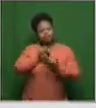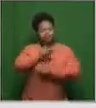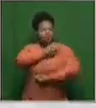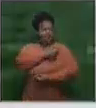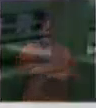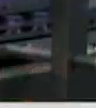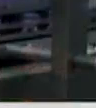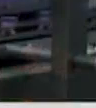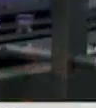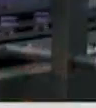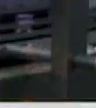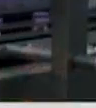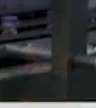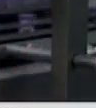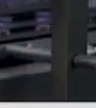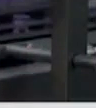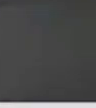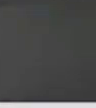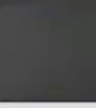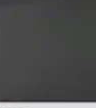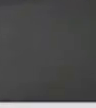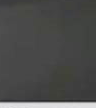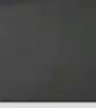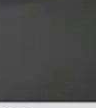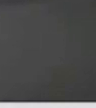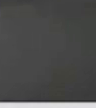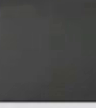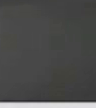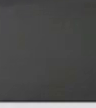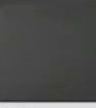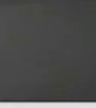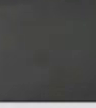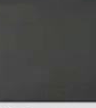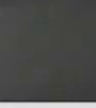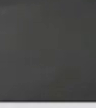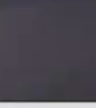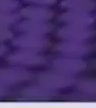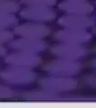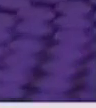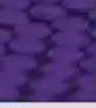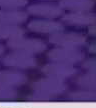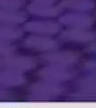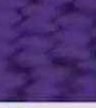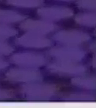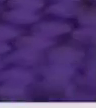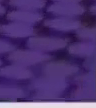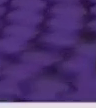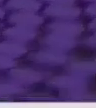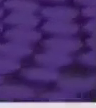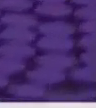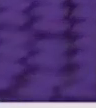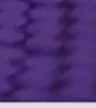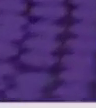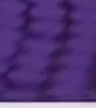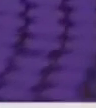Perhaps you want to elaborate because we did see the news coming out this week that pharmaceutical company Johnson & Johnson would be the first to apply